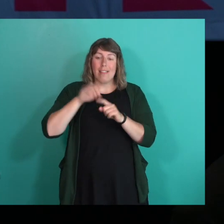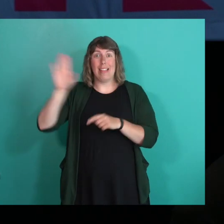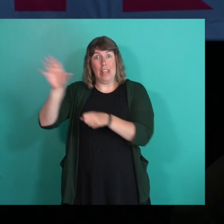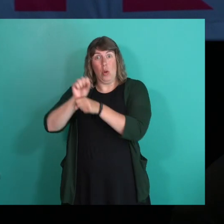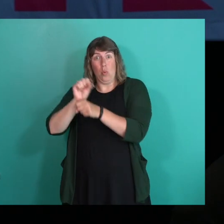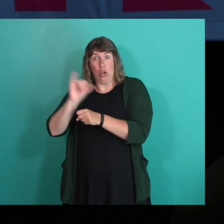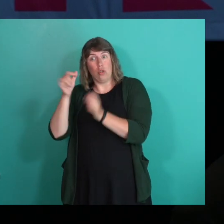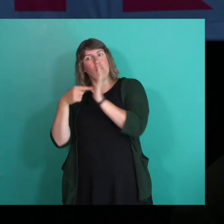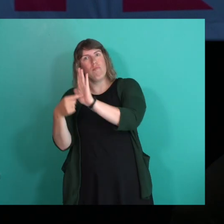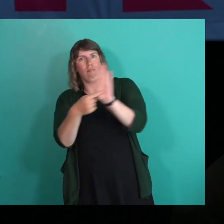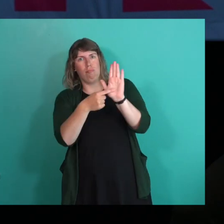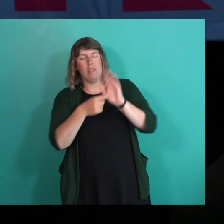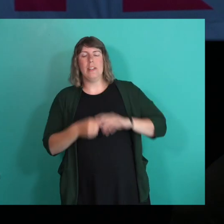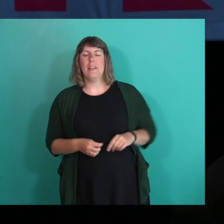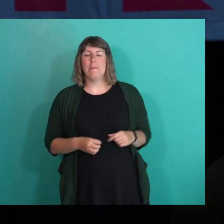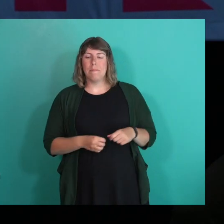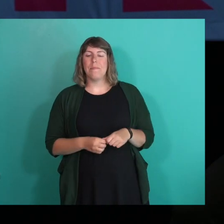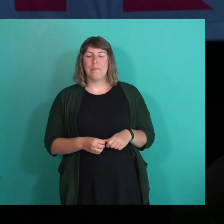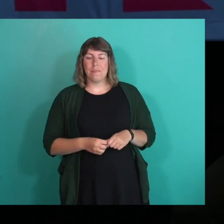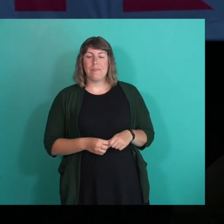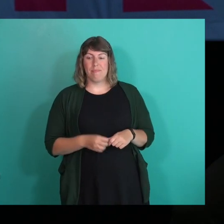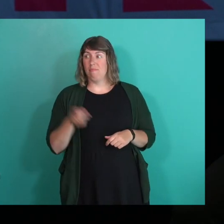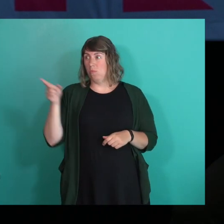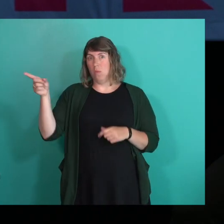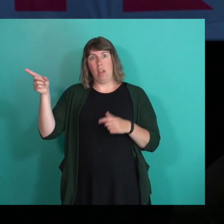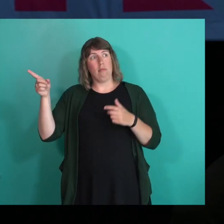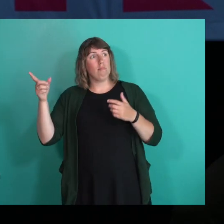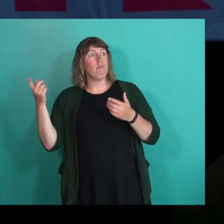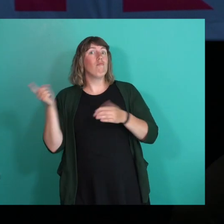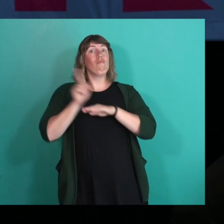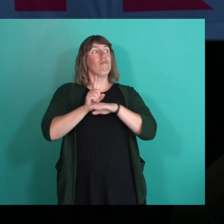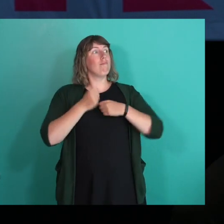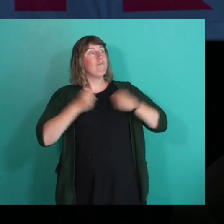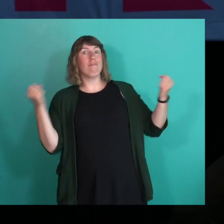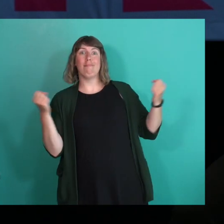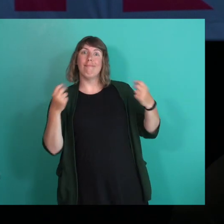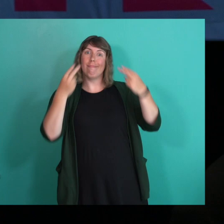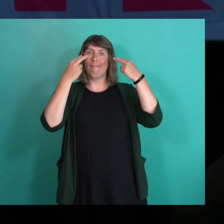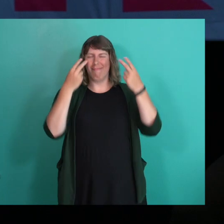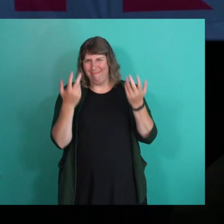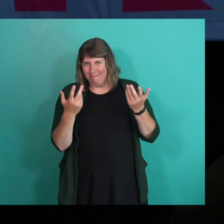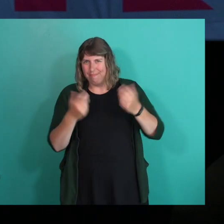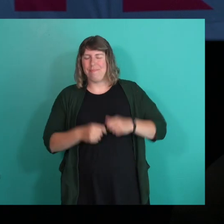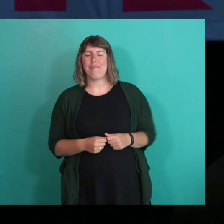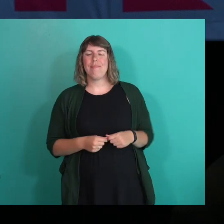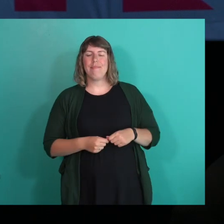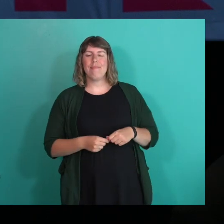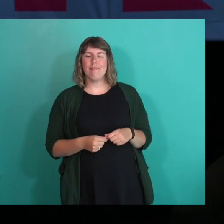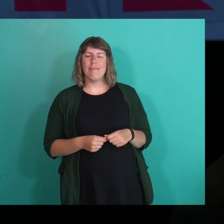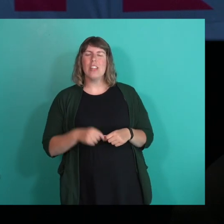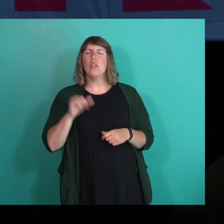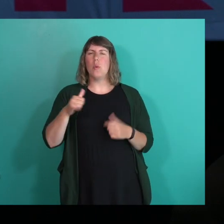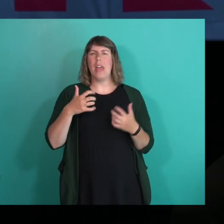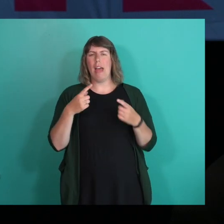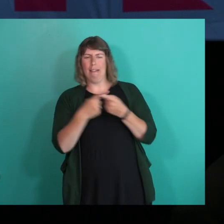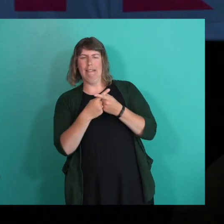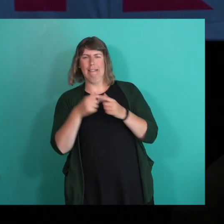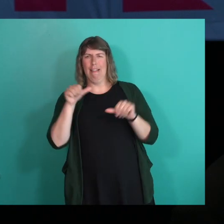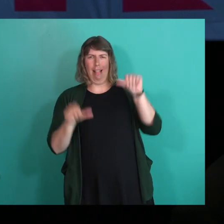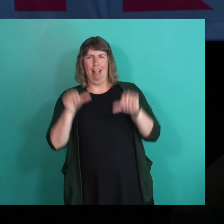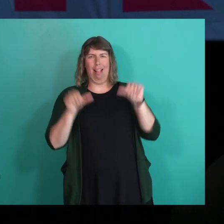the work that they did. And they were being visibly out. So, you know, I've lived with that conflict.